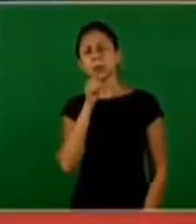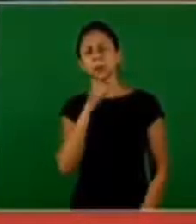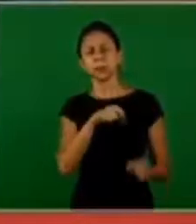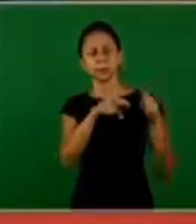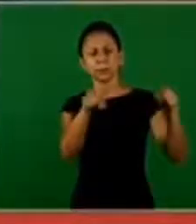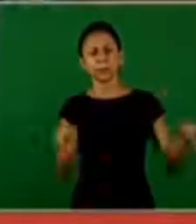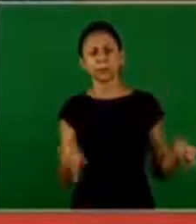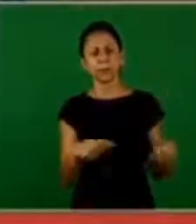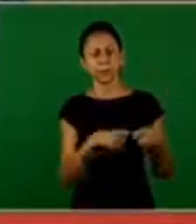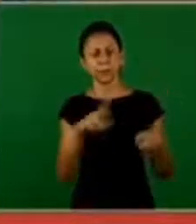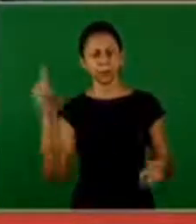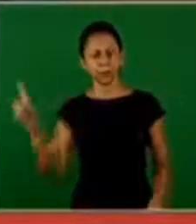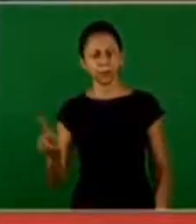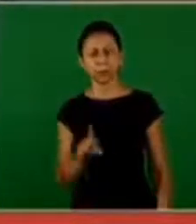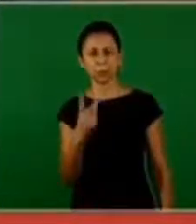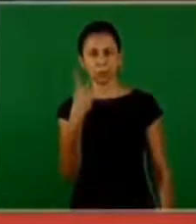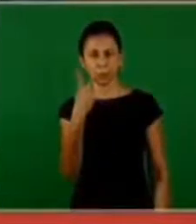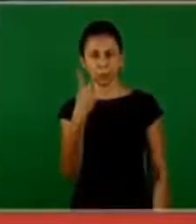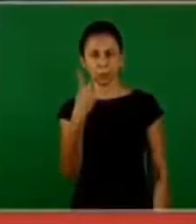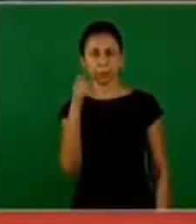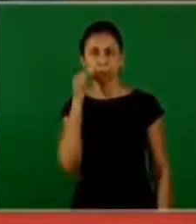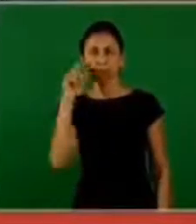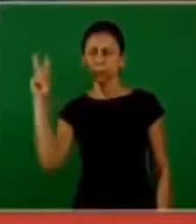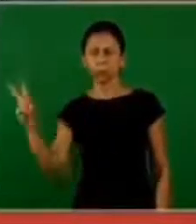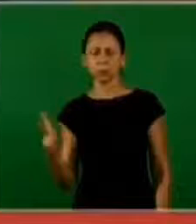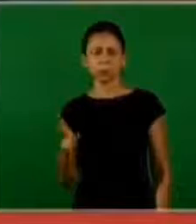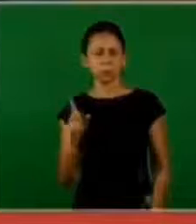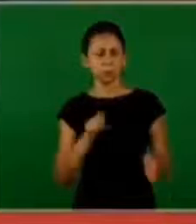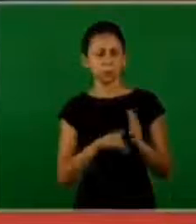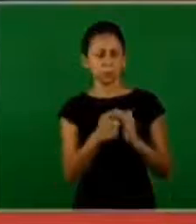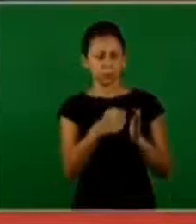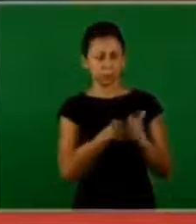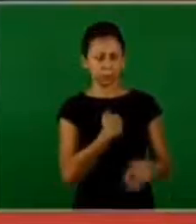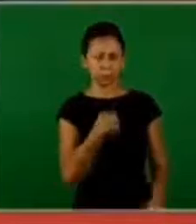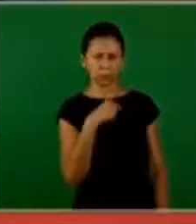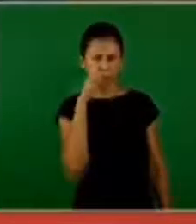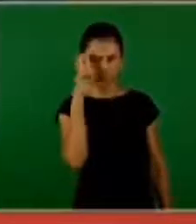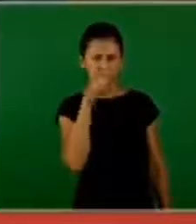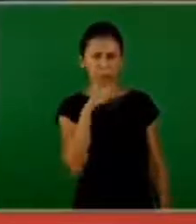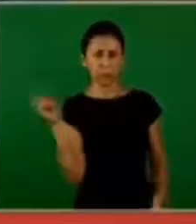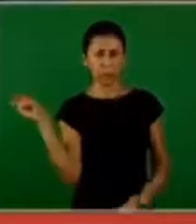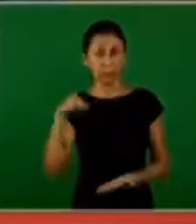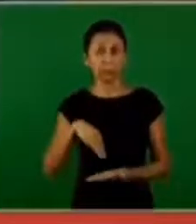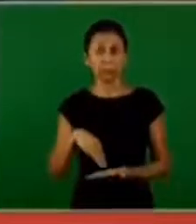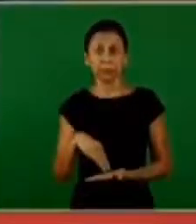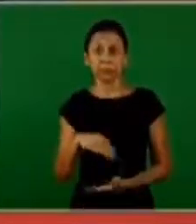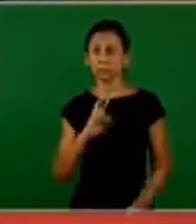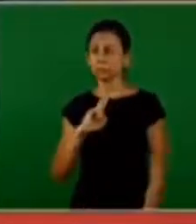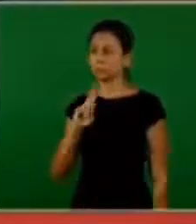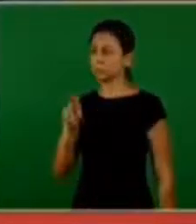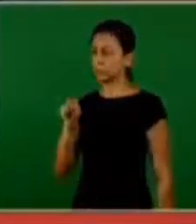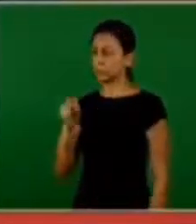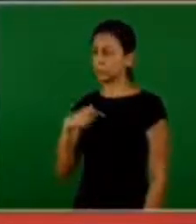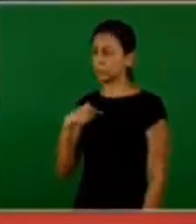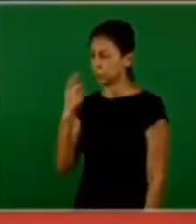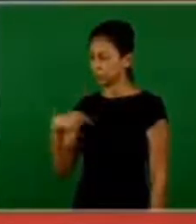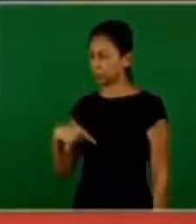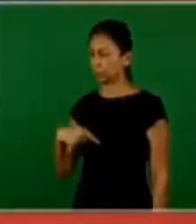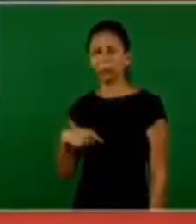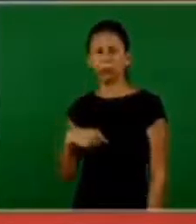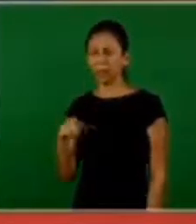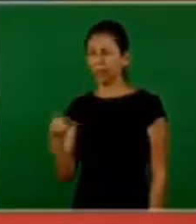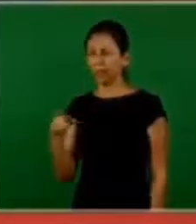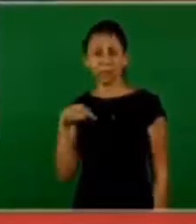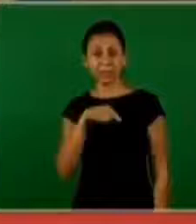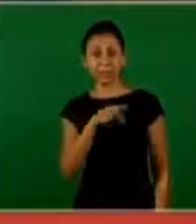a woman came to my clinic and she asked two women, are you from Arnatha? Yes, I am. And she